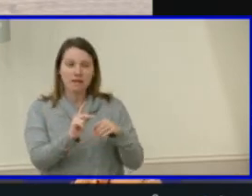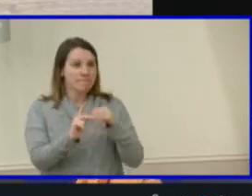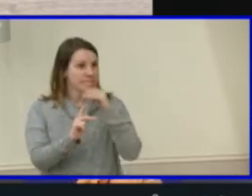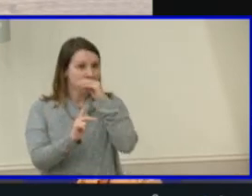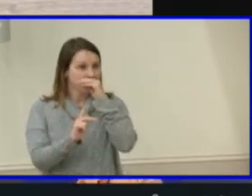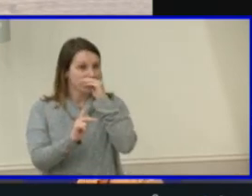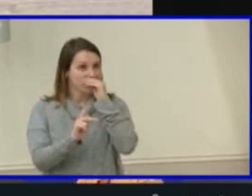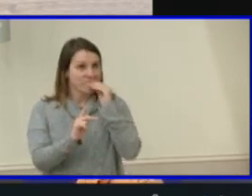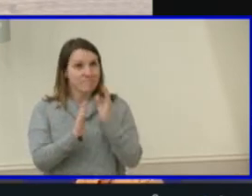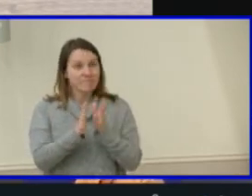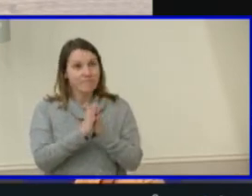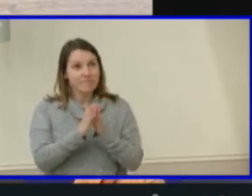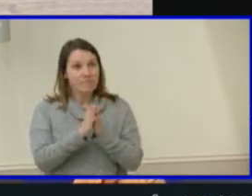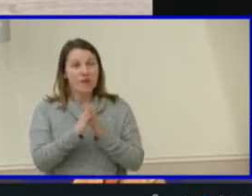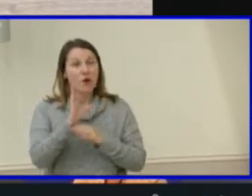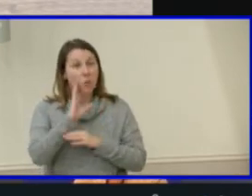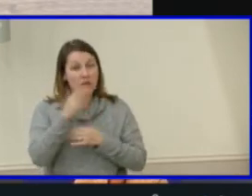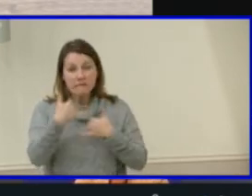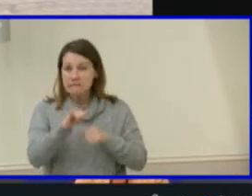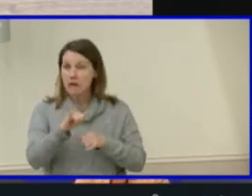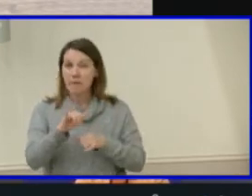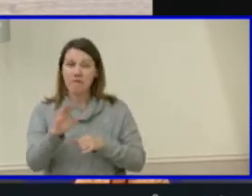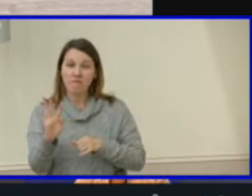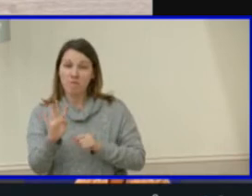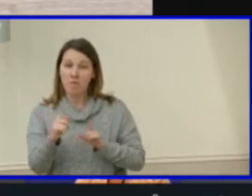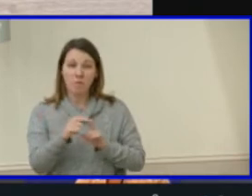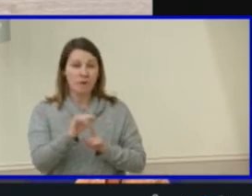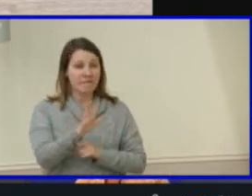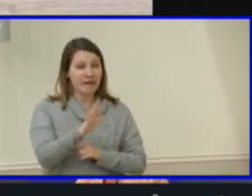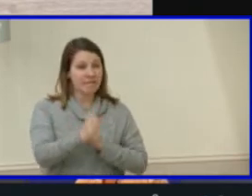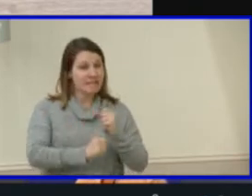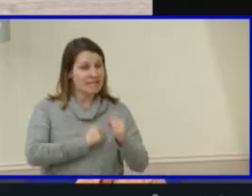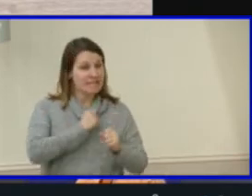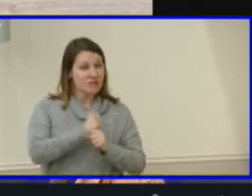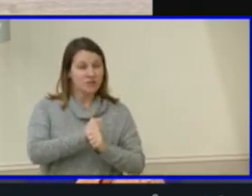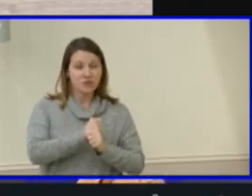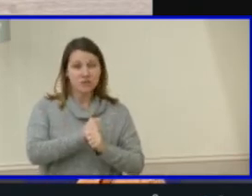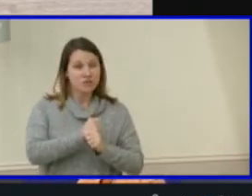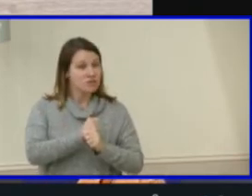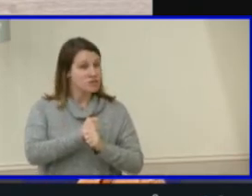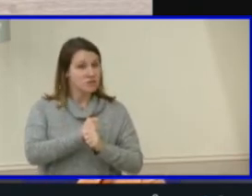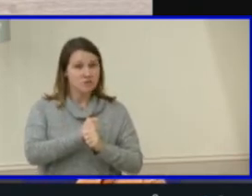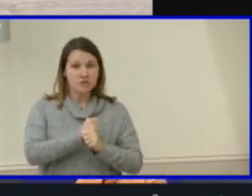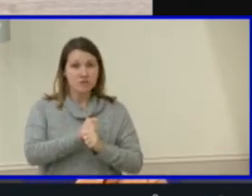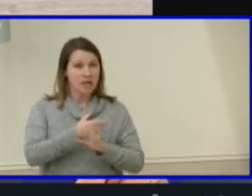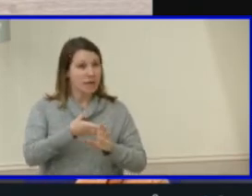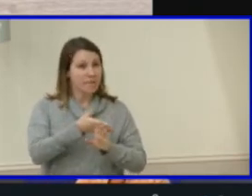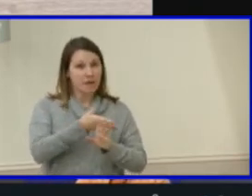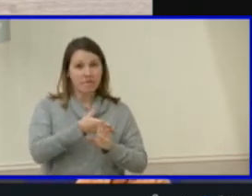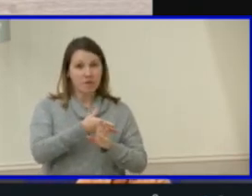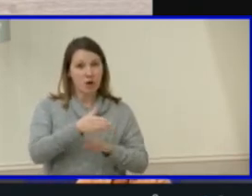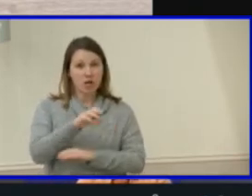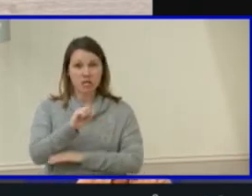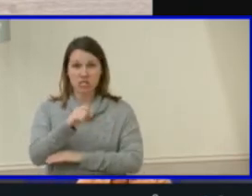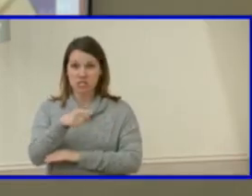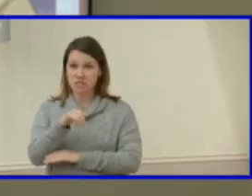four to five years before the um, before Springfield park and river river, and River's edge get any